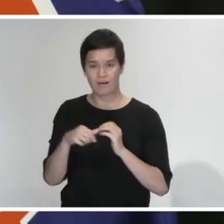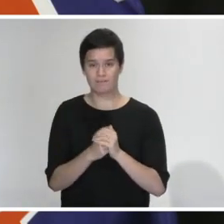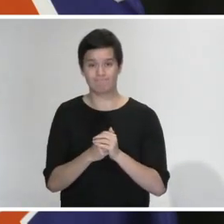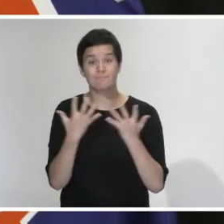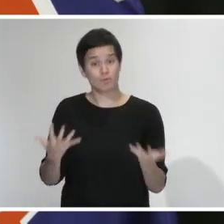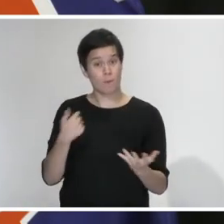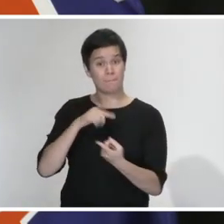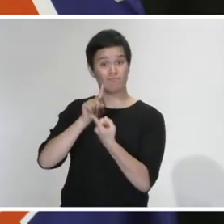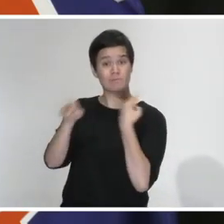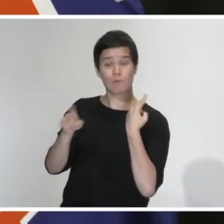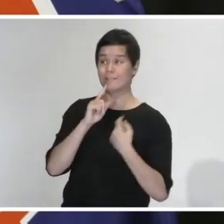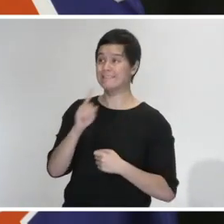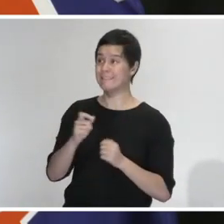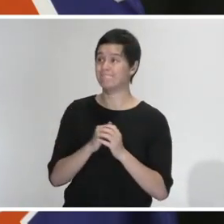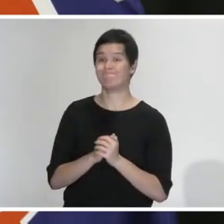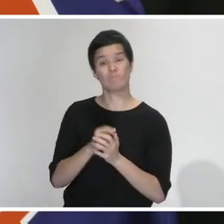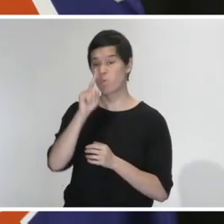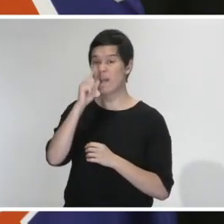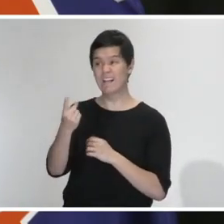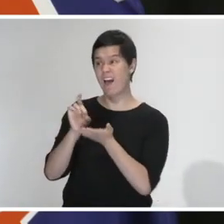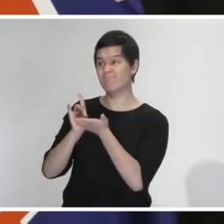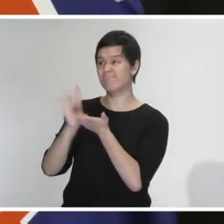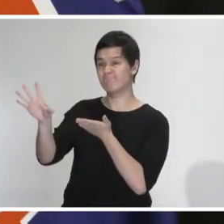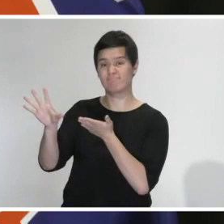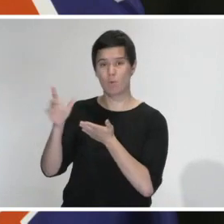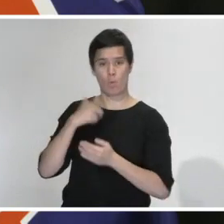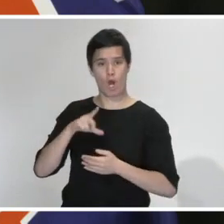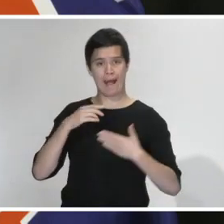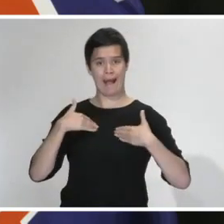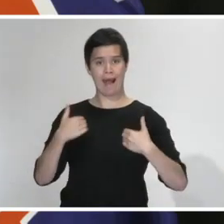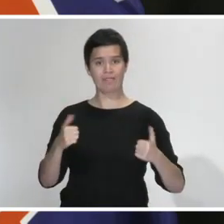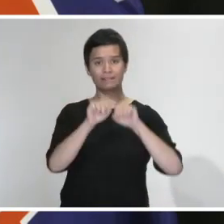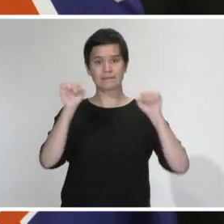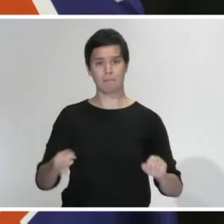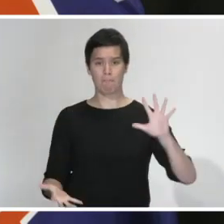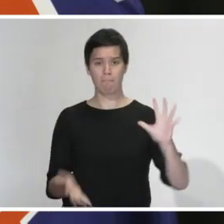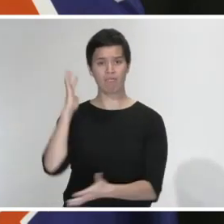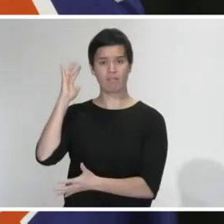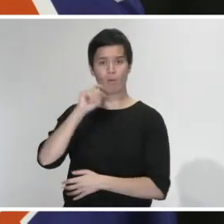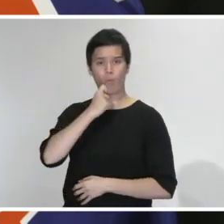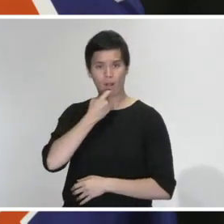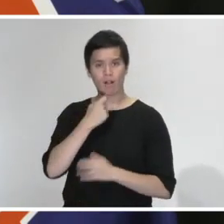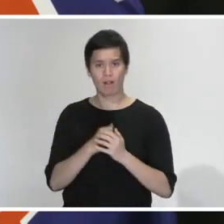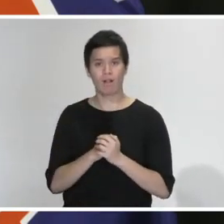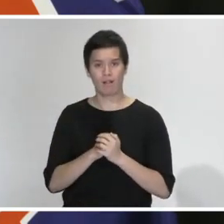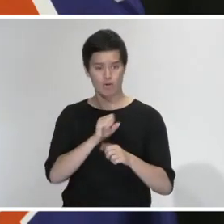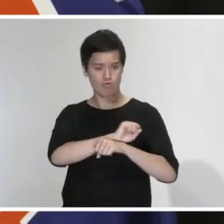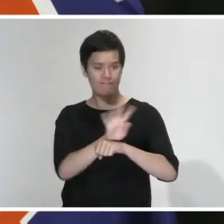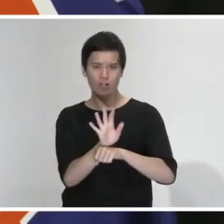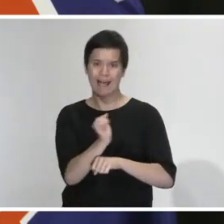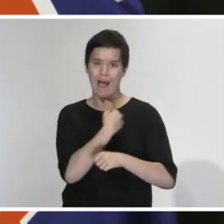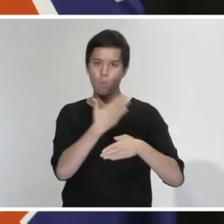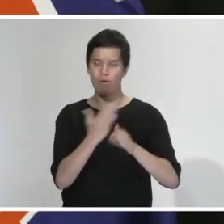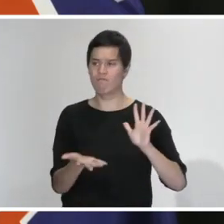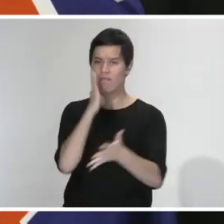that we cannot afford massive disruption in the health sector or to our response because David Clark continues to